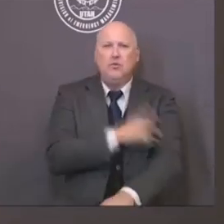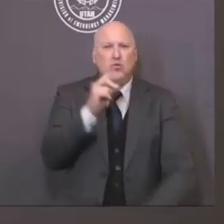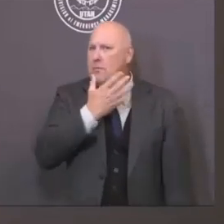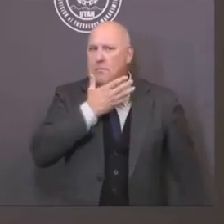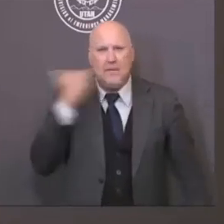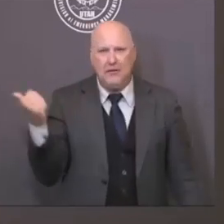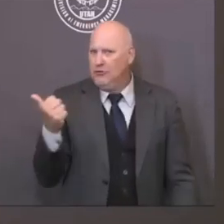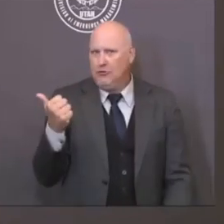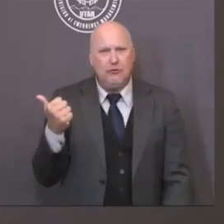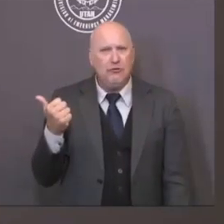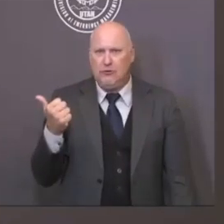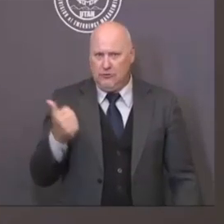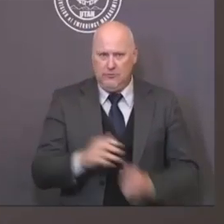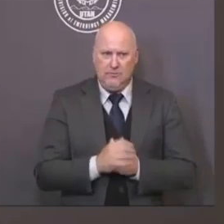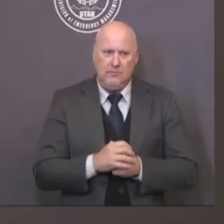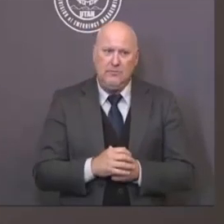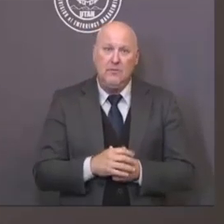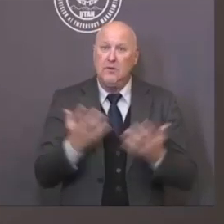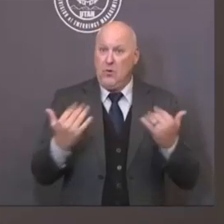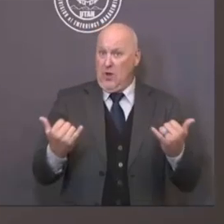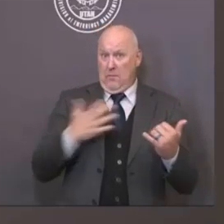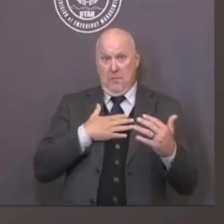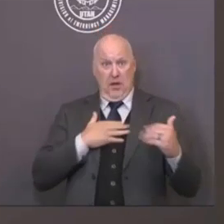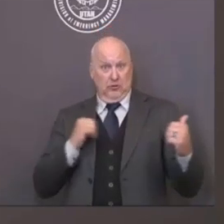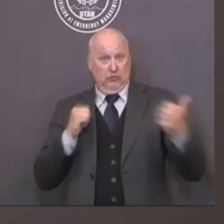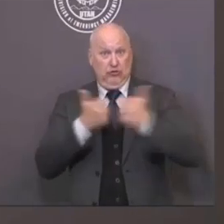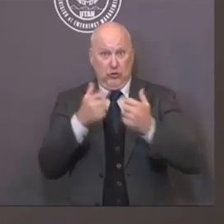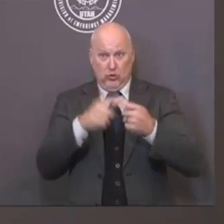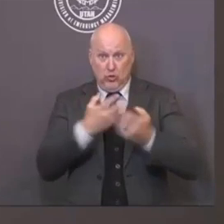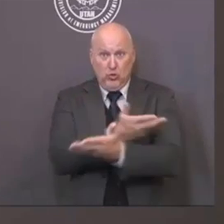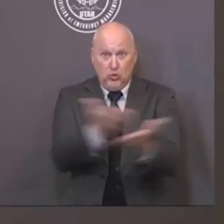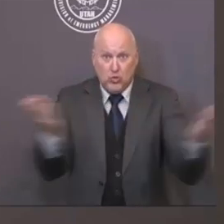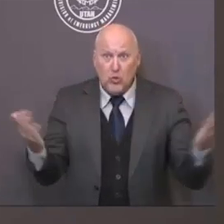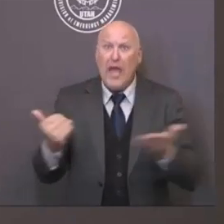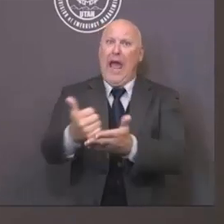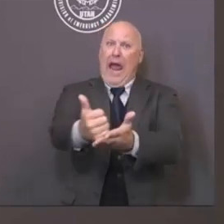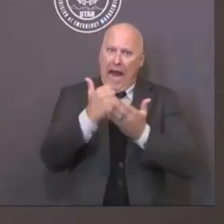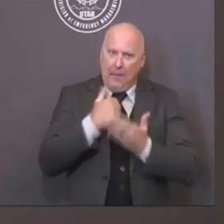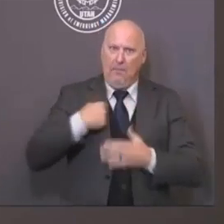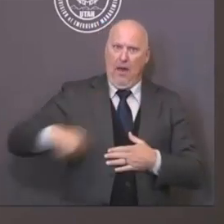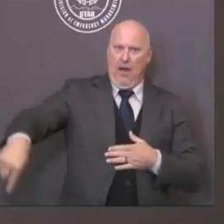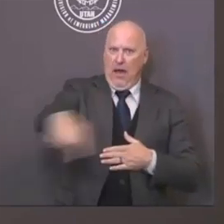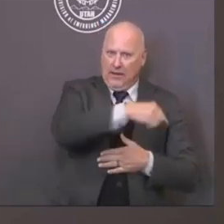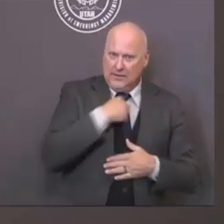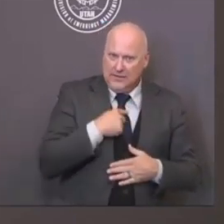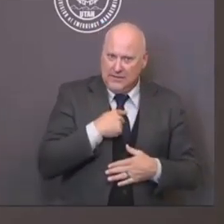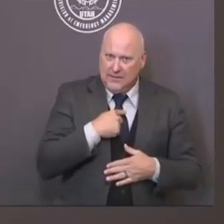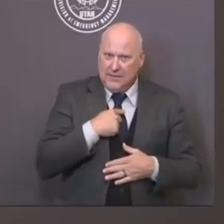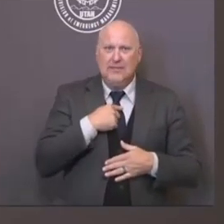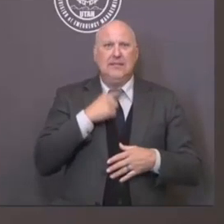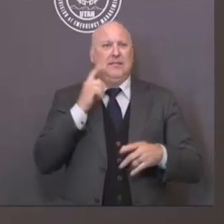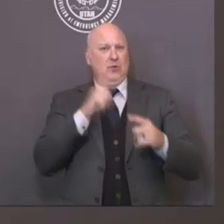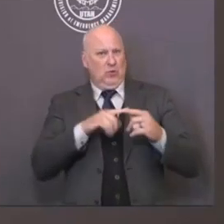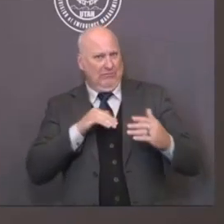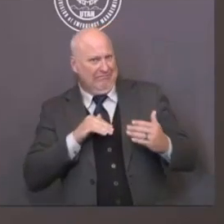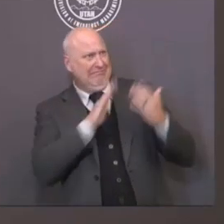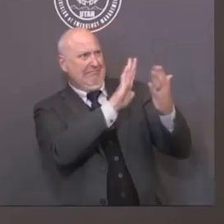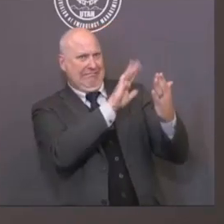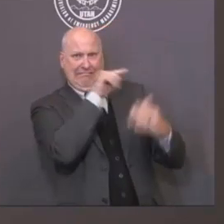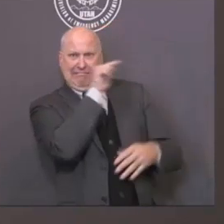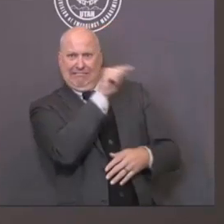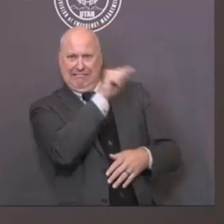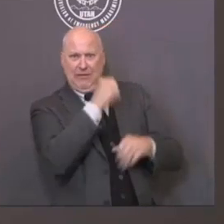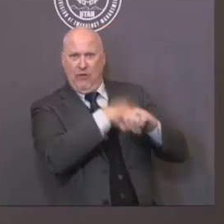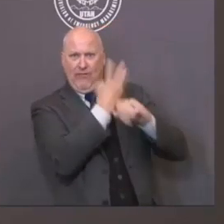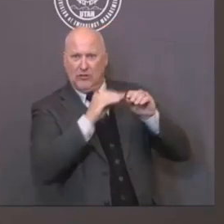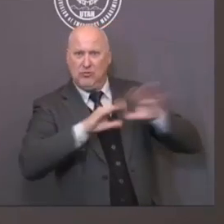help do what we need to do to get our average infection rate, or excuse me, our average case rate below